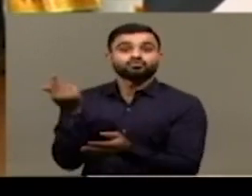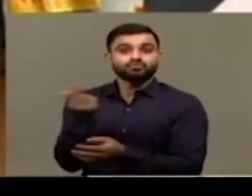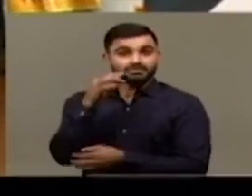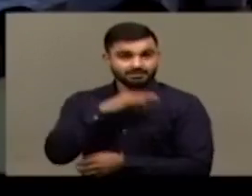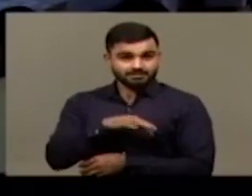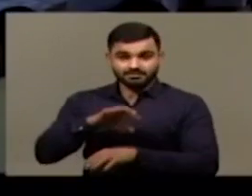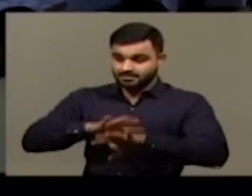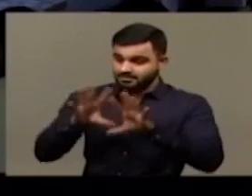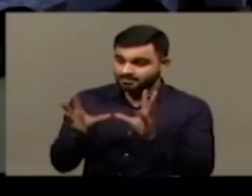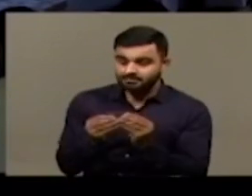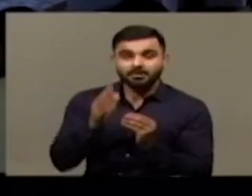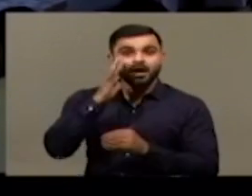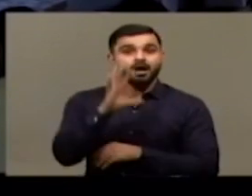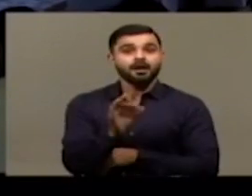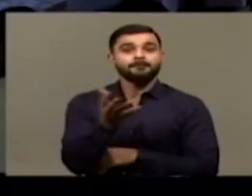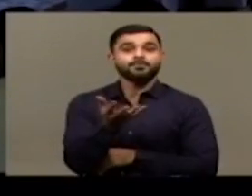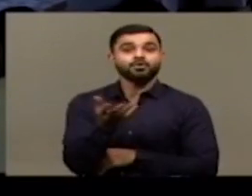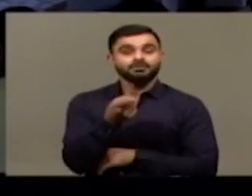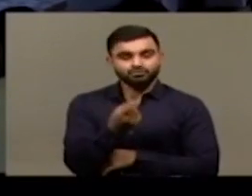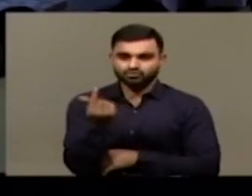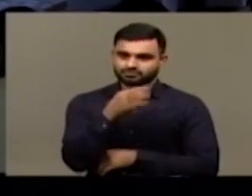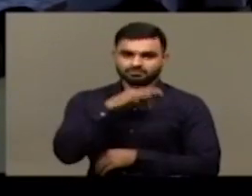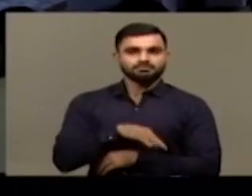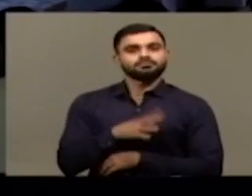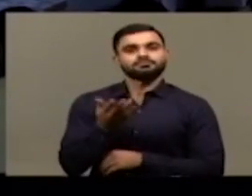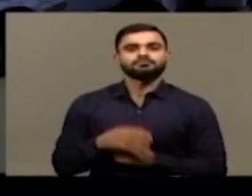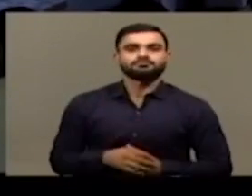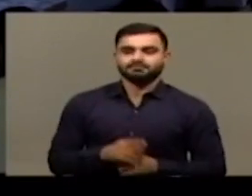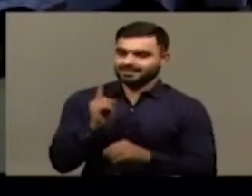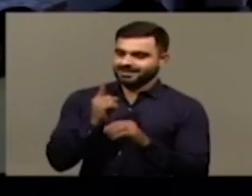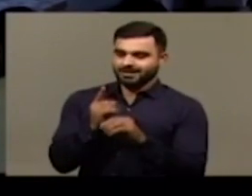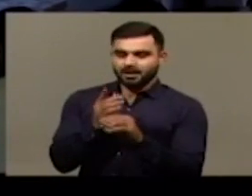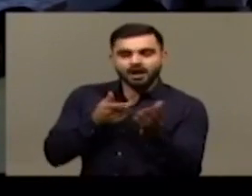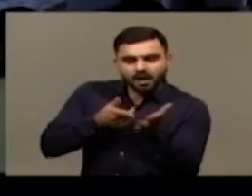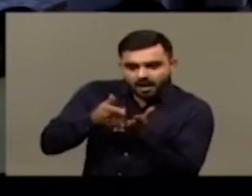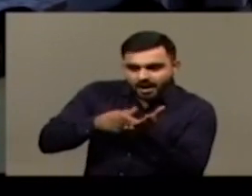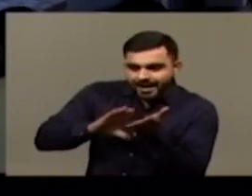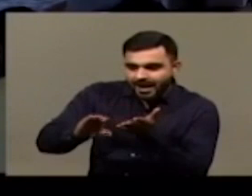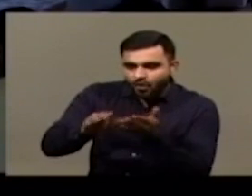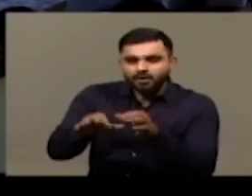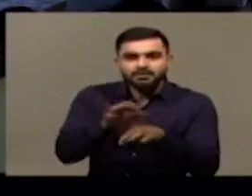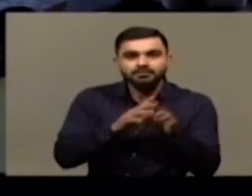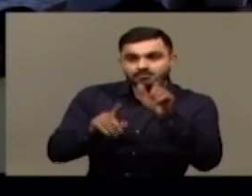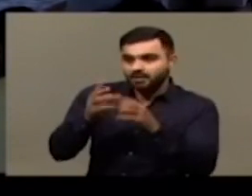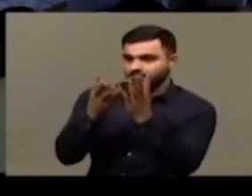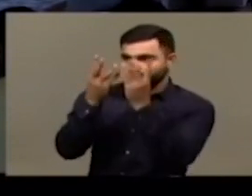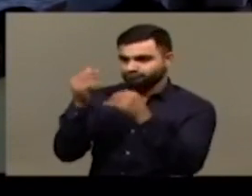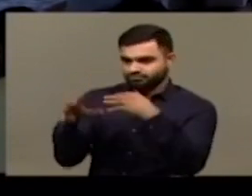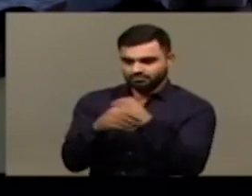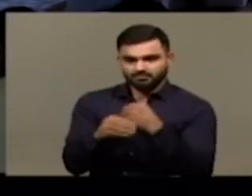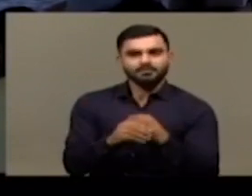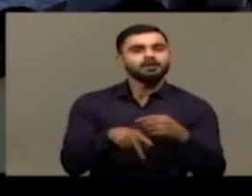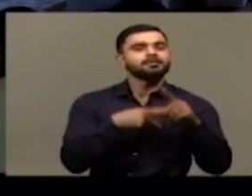These surveys ground level is one that that that And the other thing, when we have a separate department,